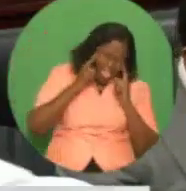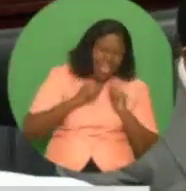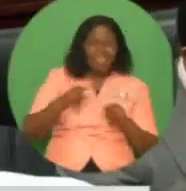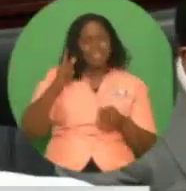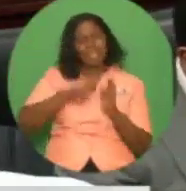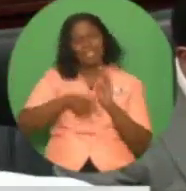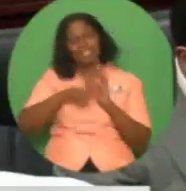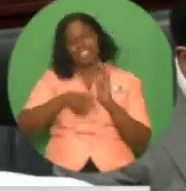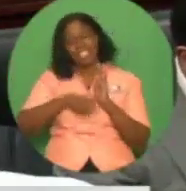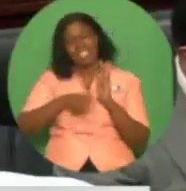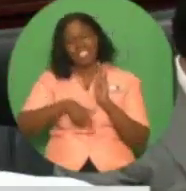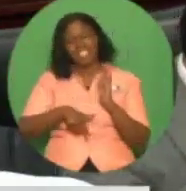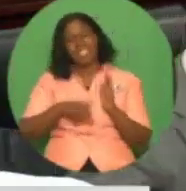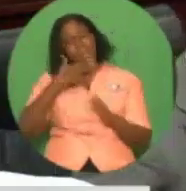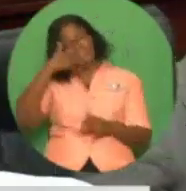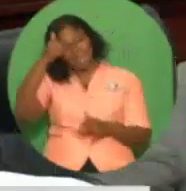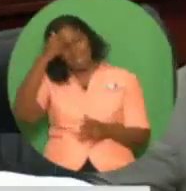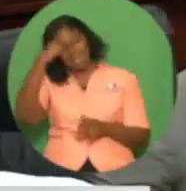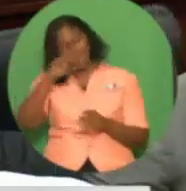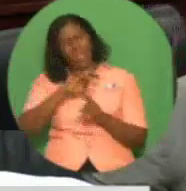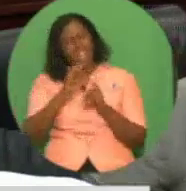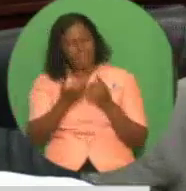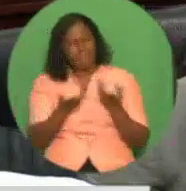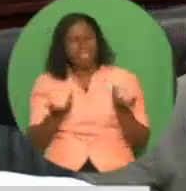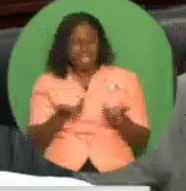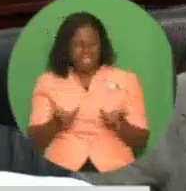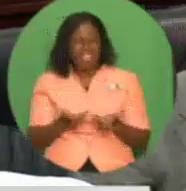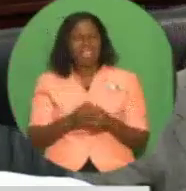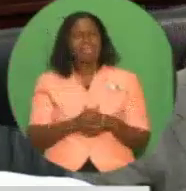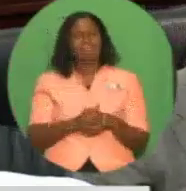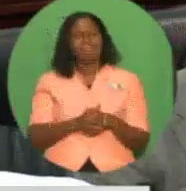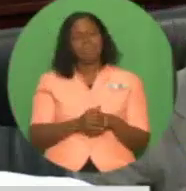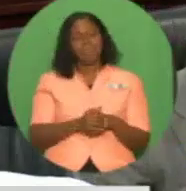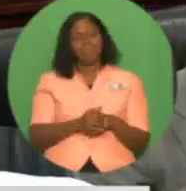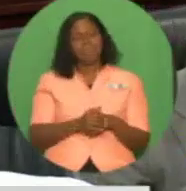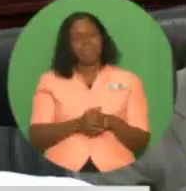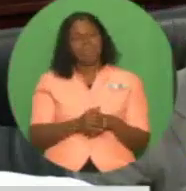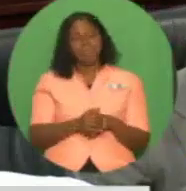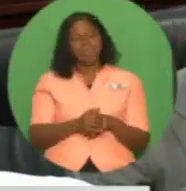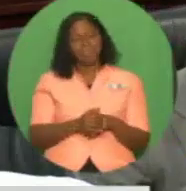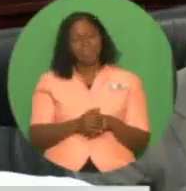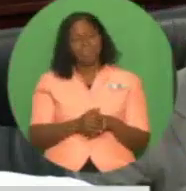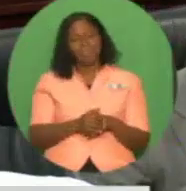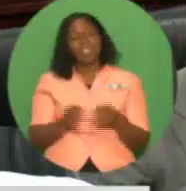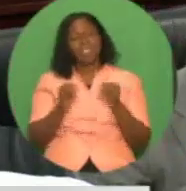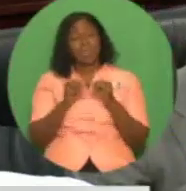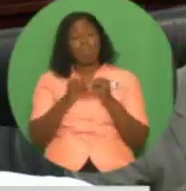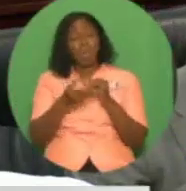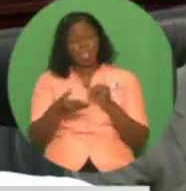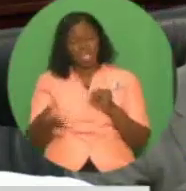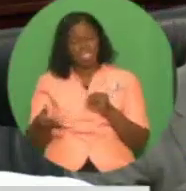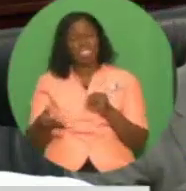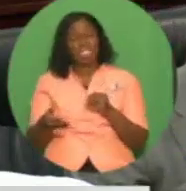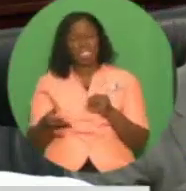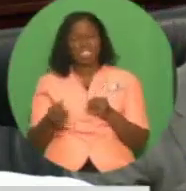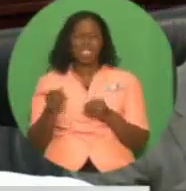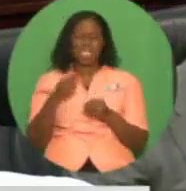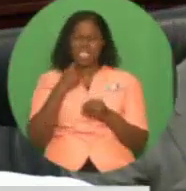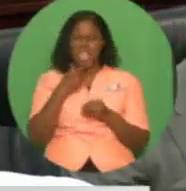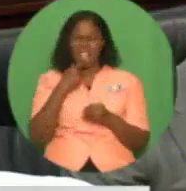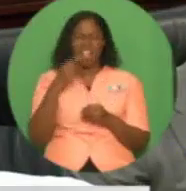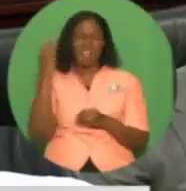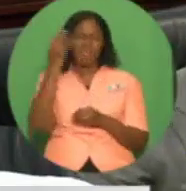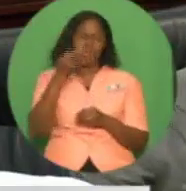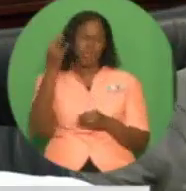of the design proposed. Madam Speaker, further particulars on the area of national security will be provided in the